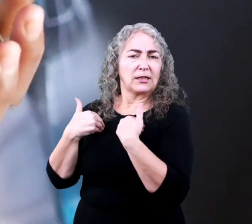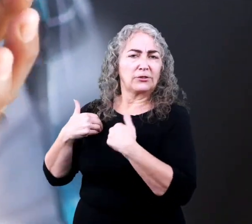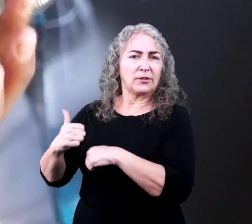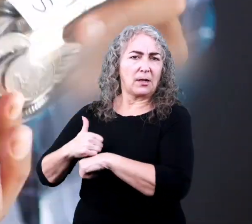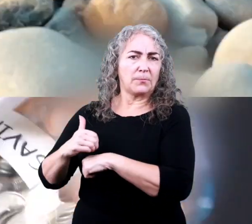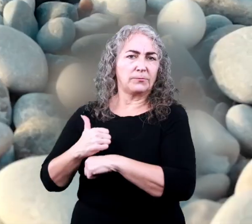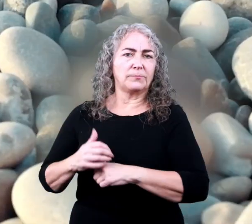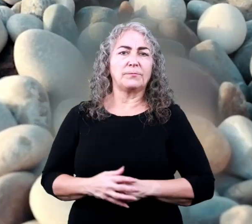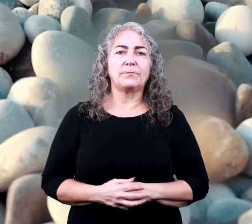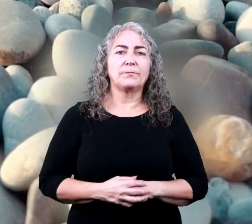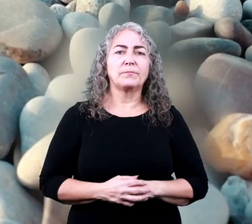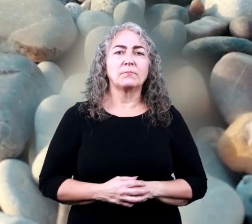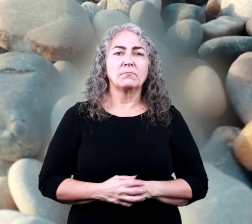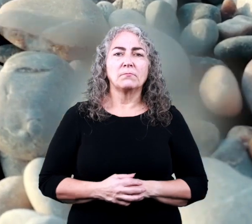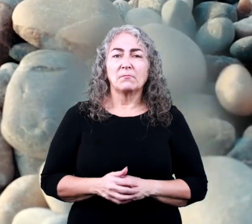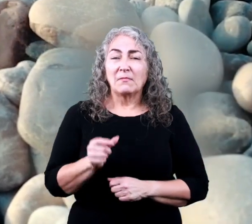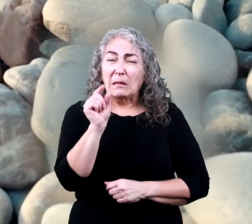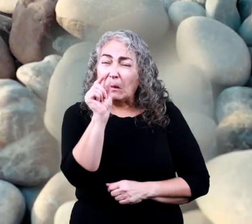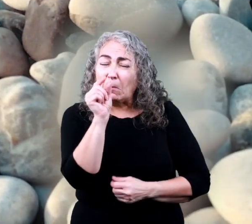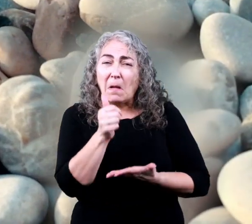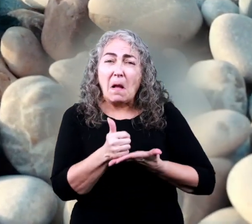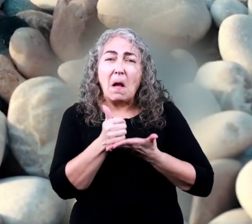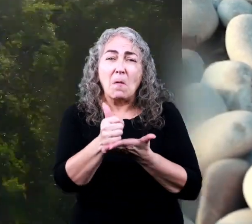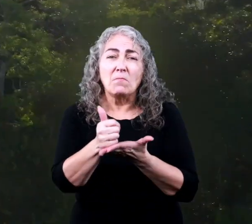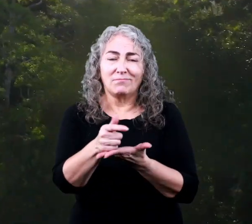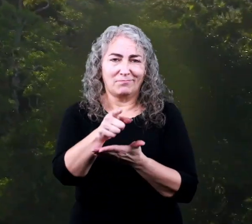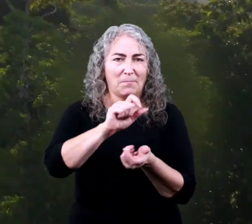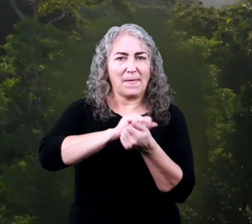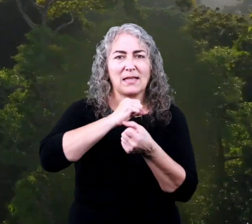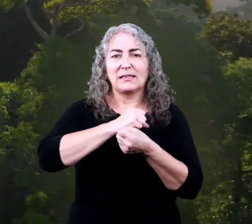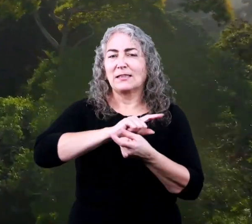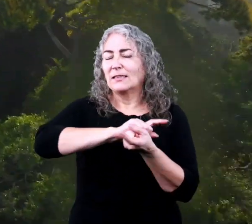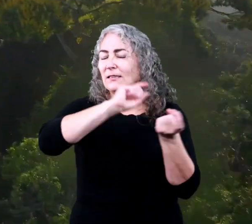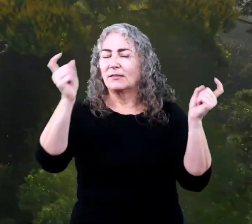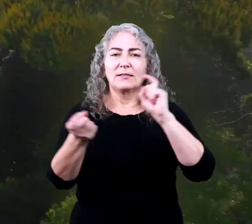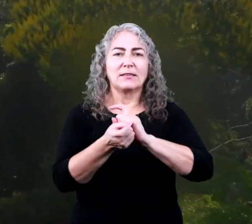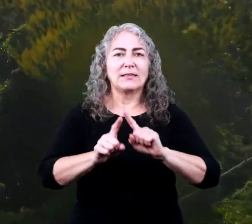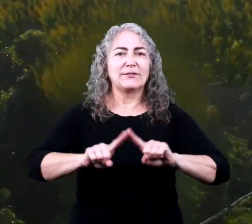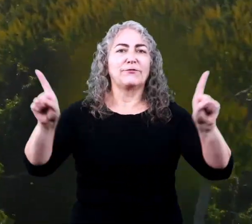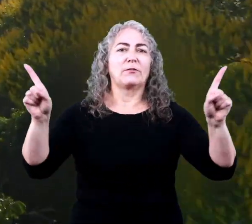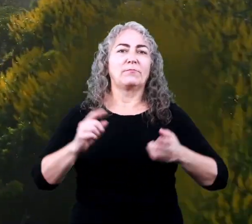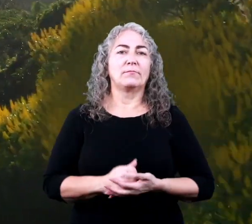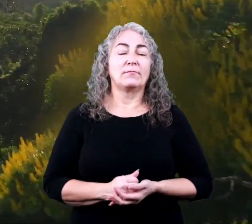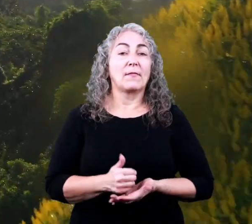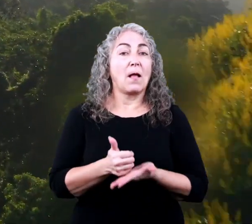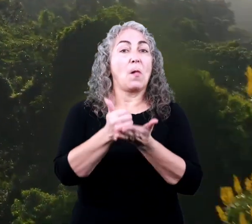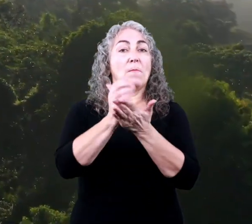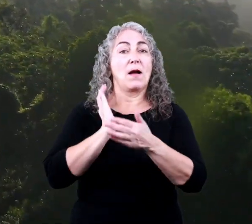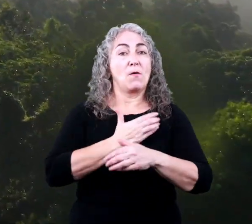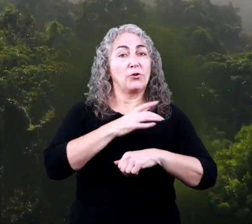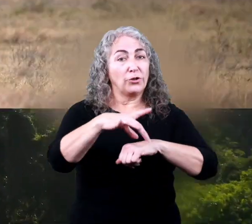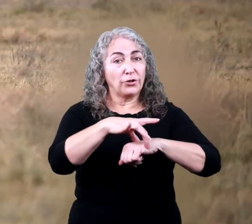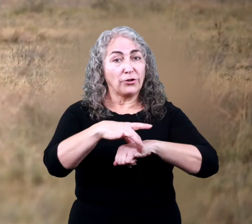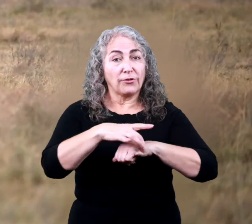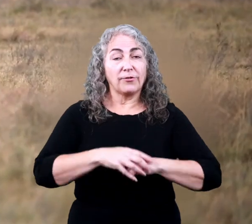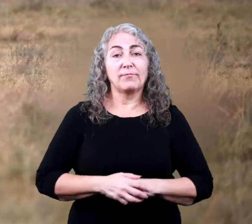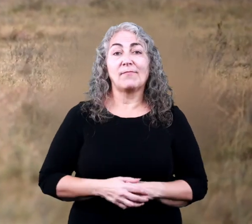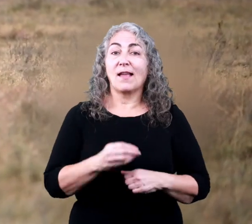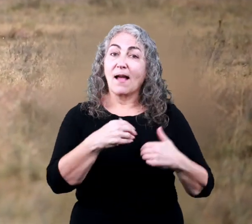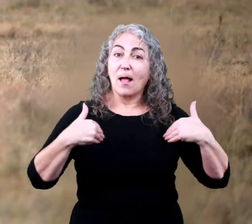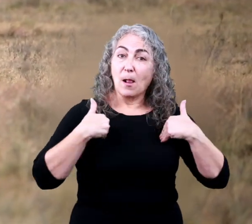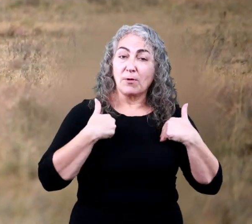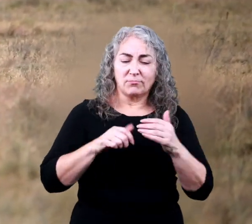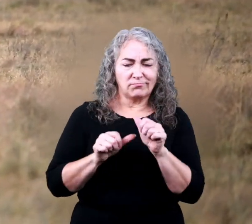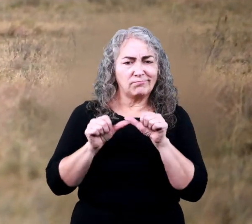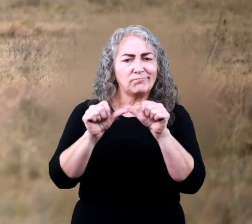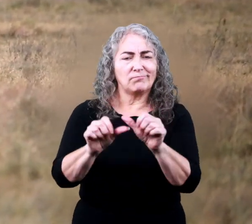animals every little bit helps you can make a real difference and help our planet and the animals